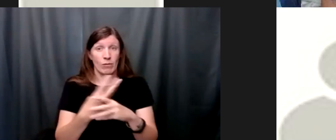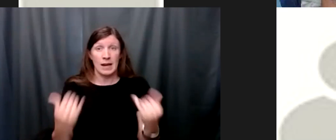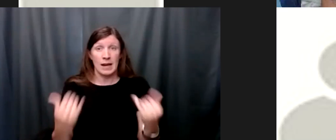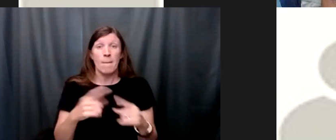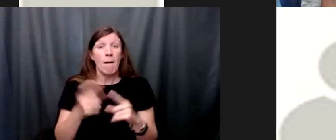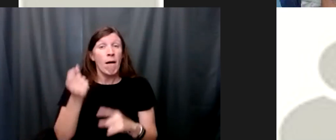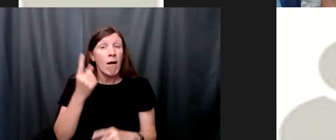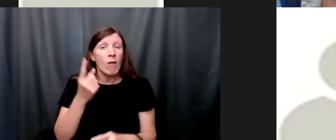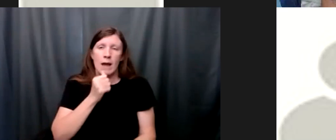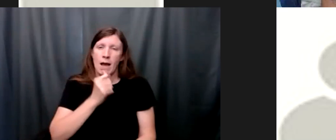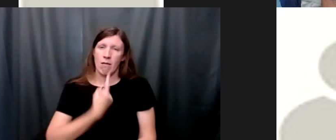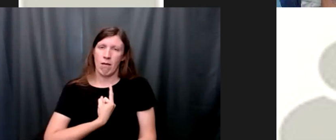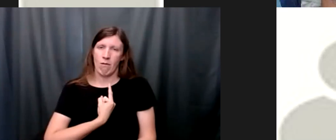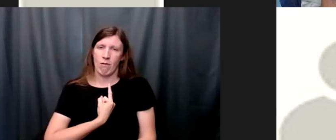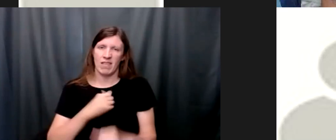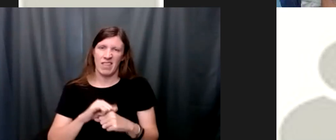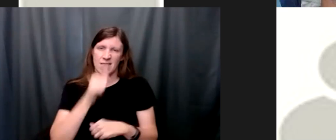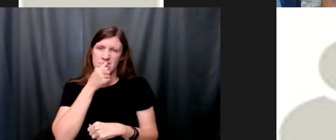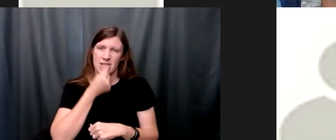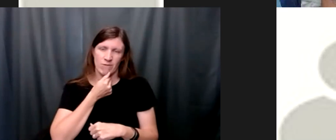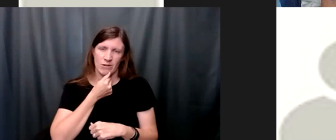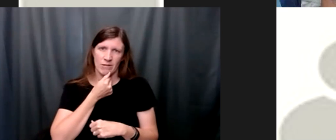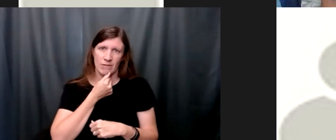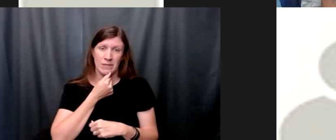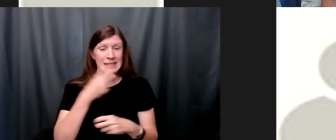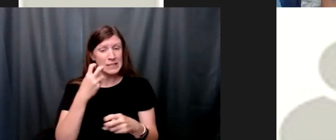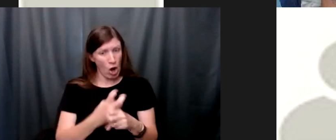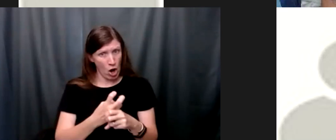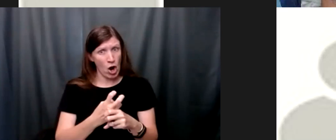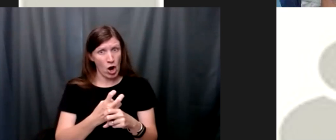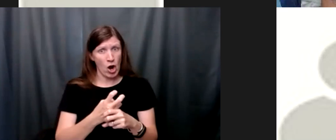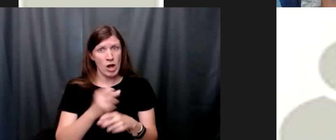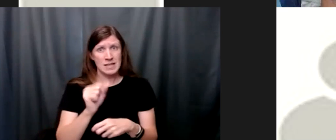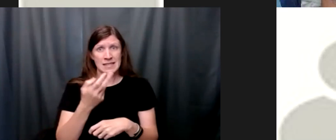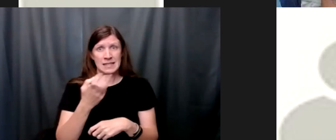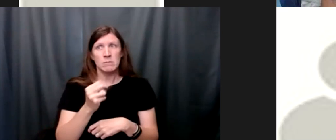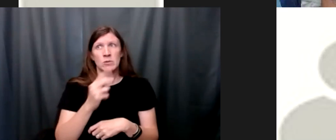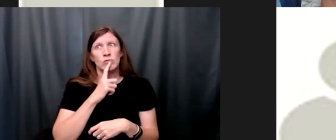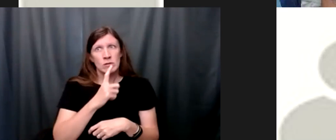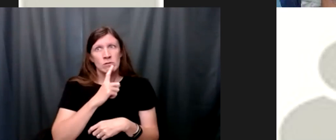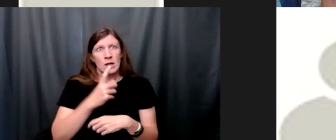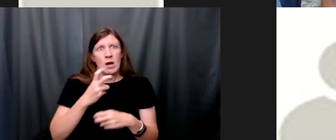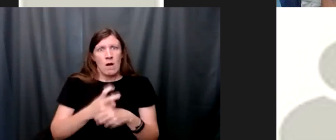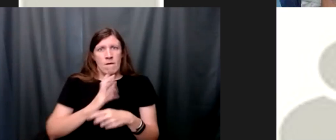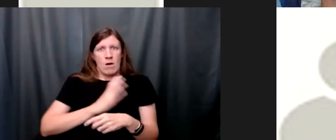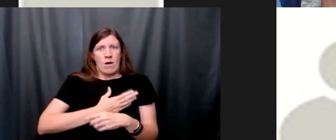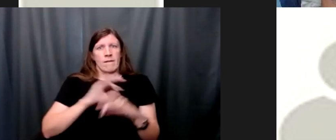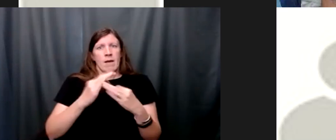i have to tell you during this season as hard as it's been and it's been really hard for our family in so many ways